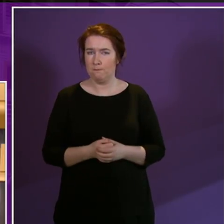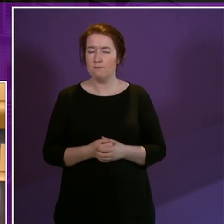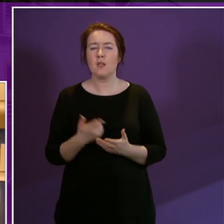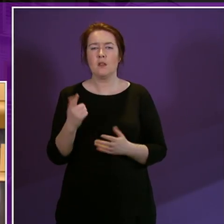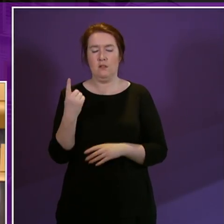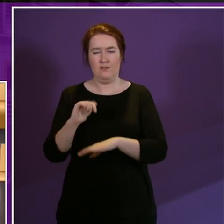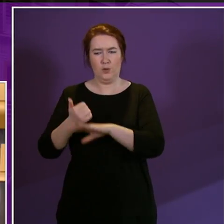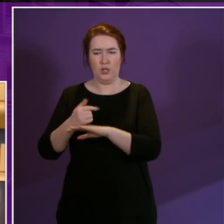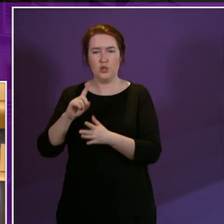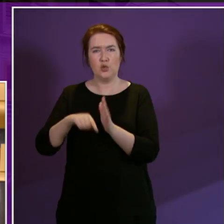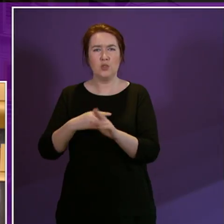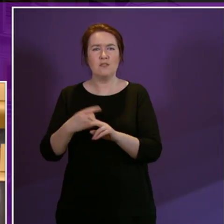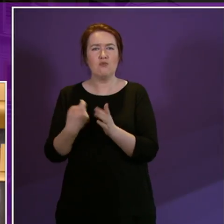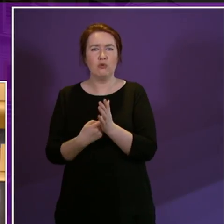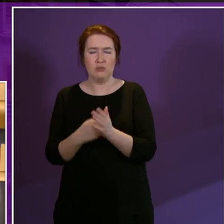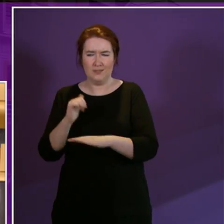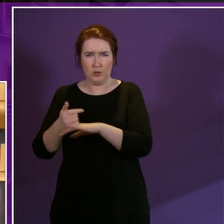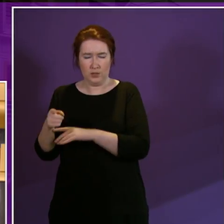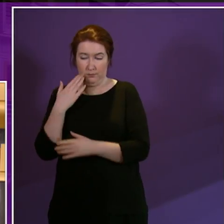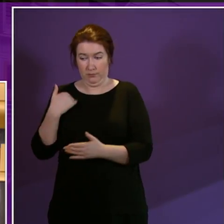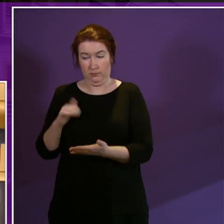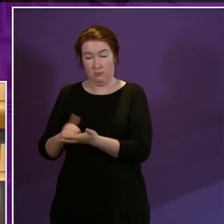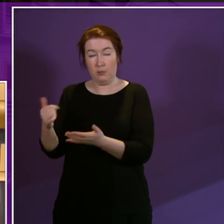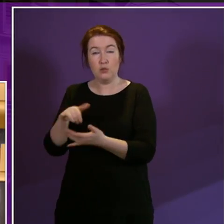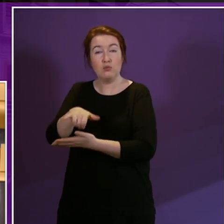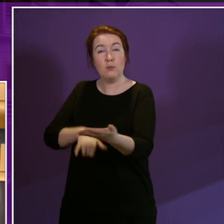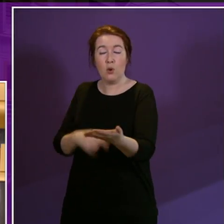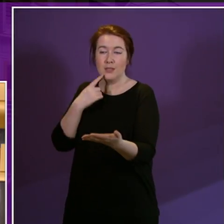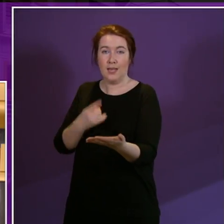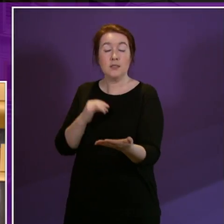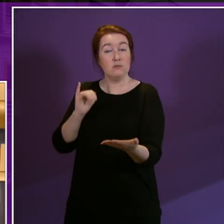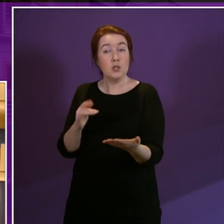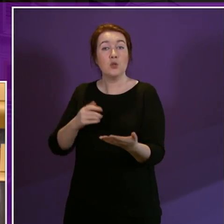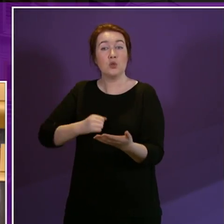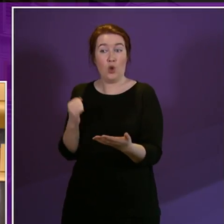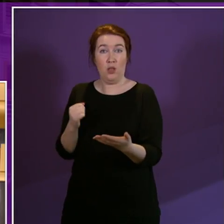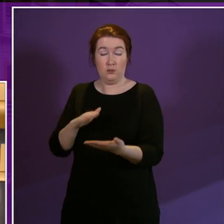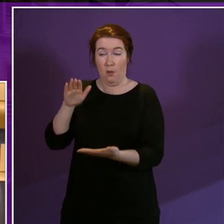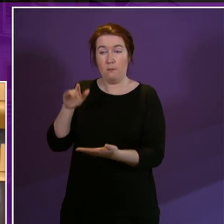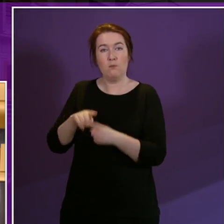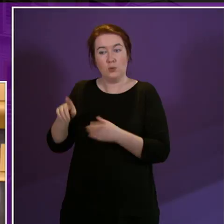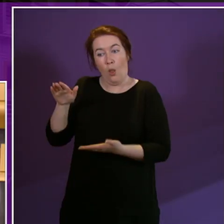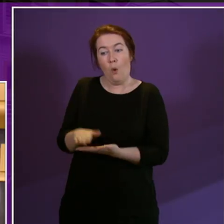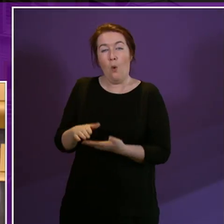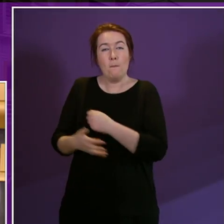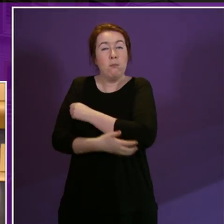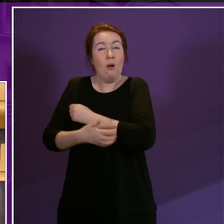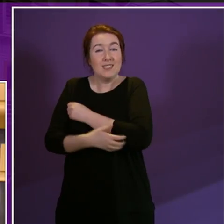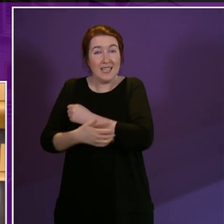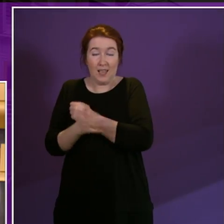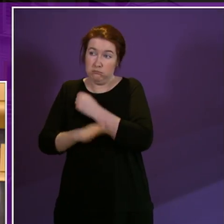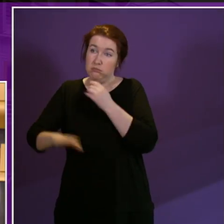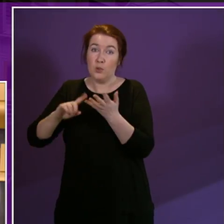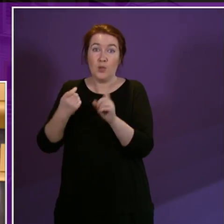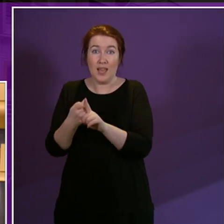Rowntree Foundation just released a report showing that while Scotland has the lowest poverty rate in the UK, there's still a massive